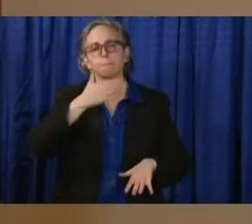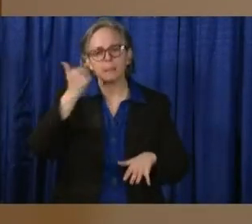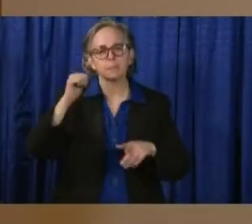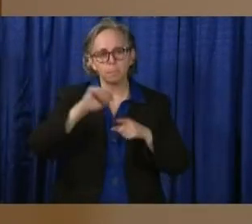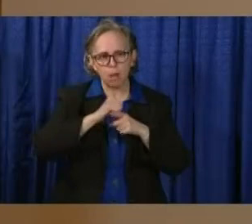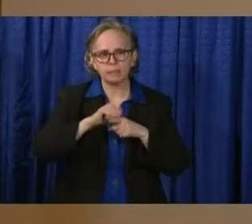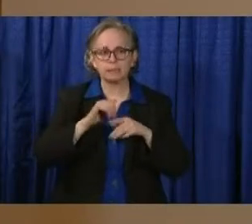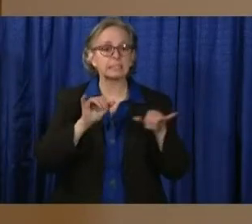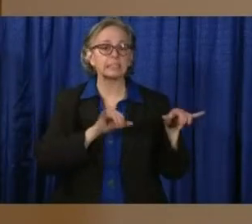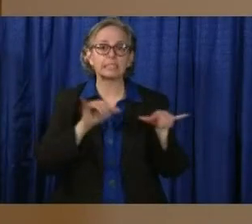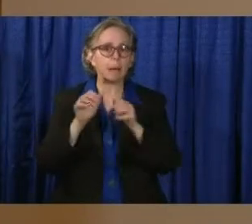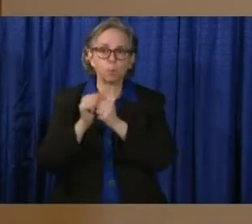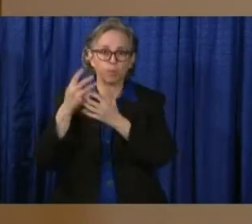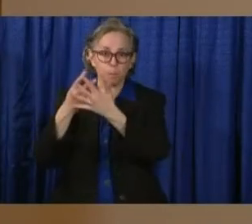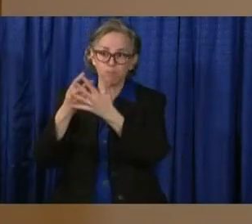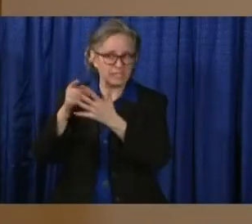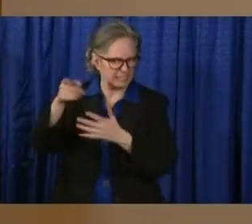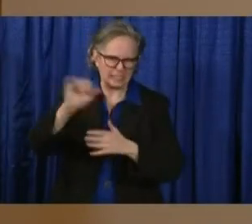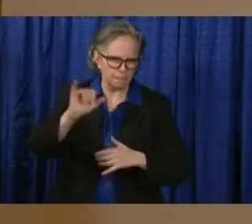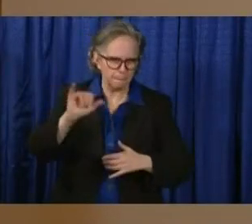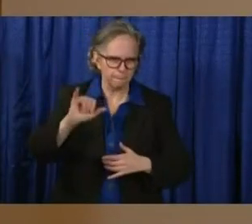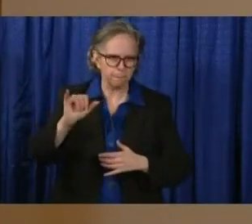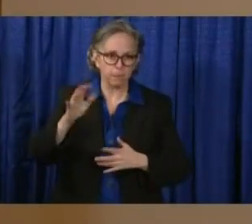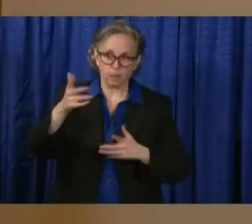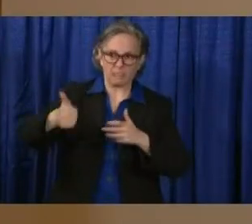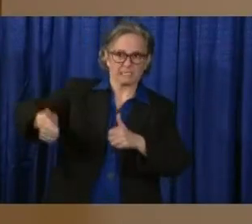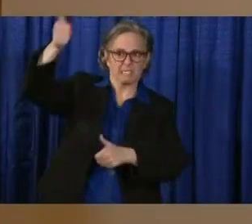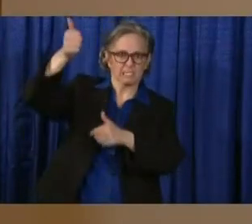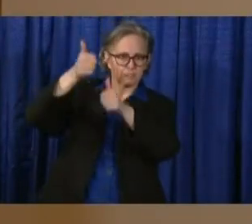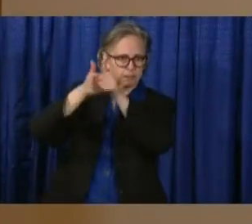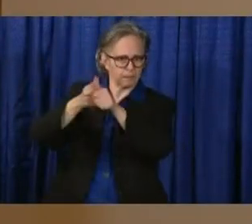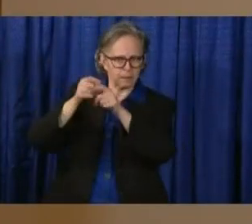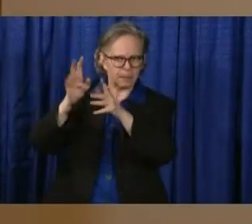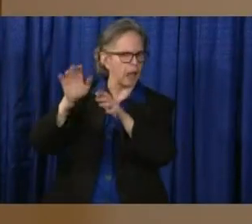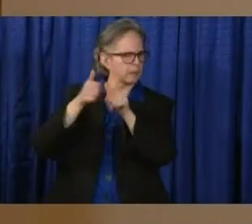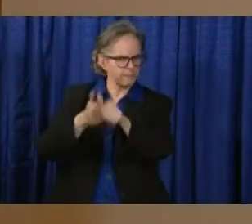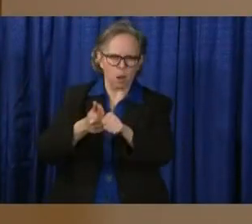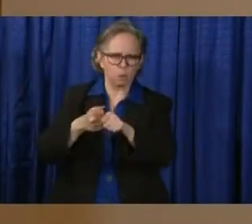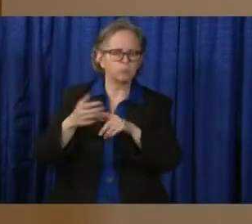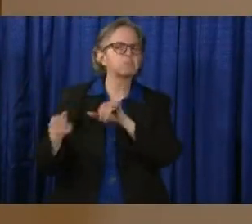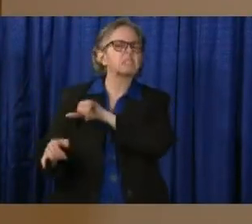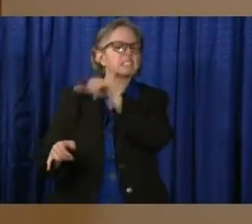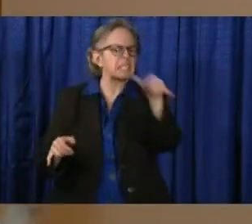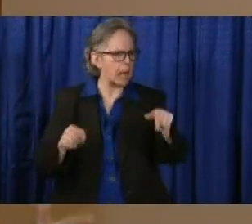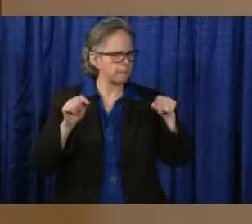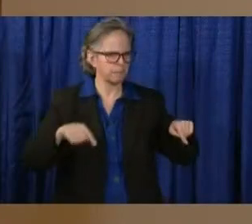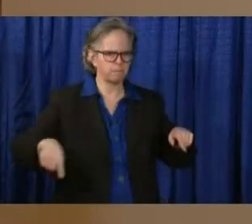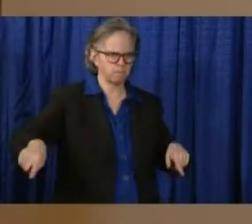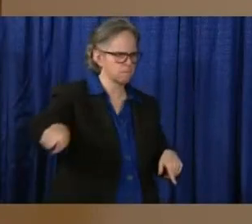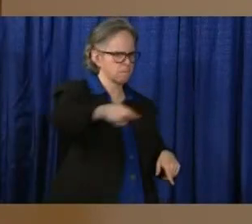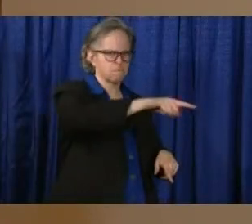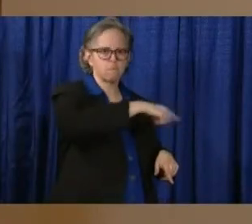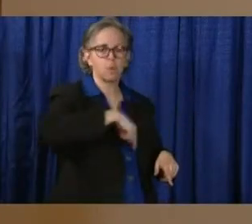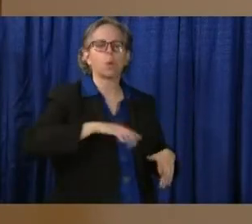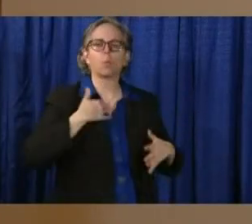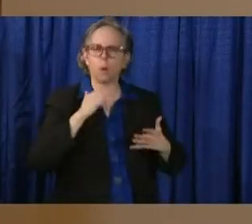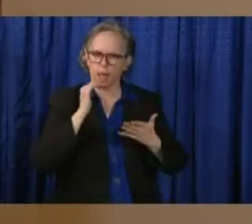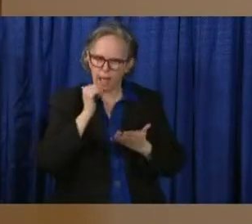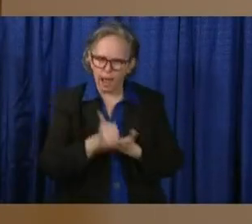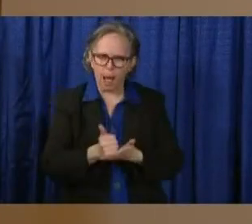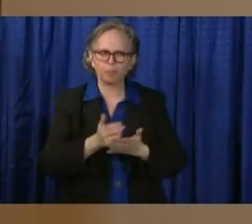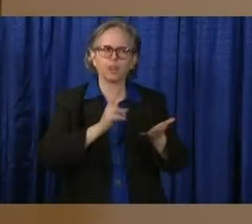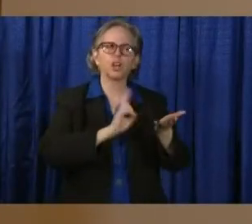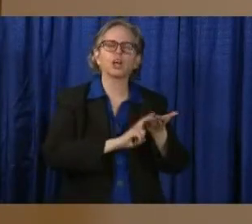Our director of prisons, one of the best renowned health experts in prisons, who's helping many other states, by the way.